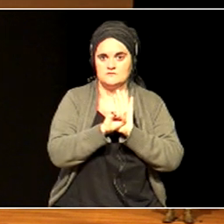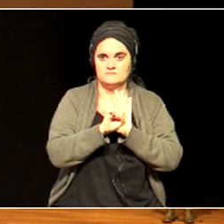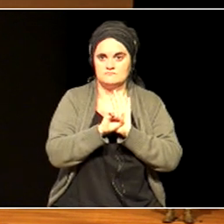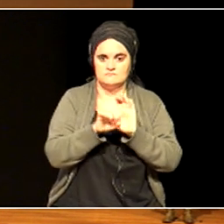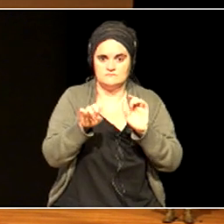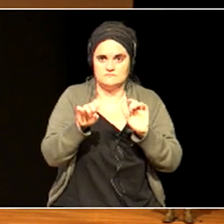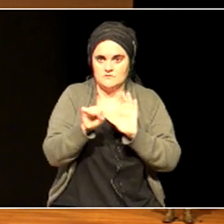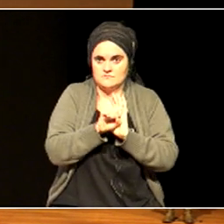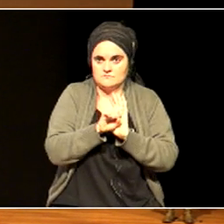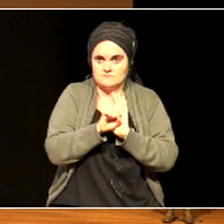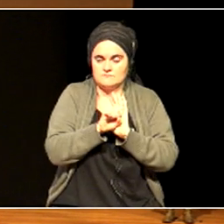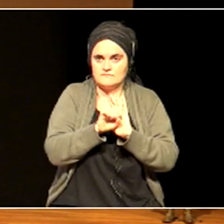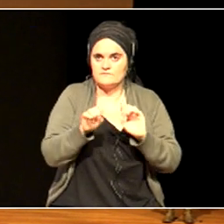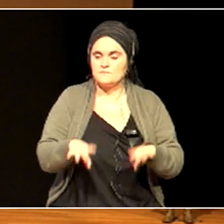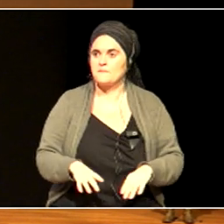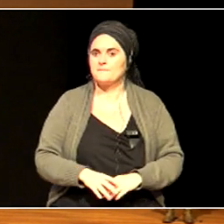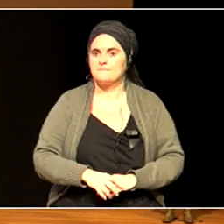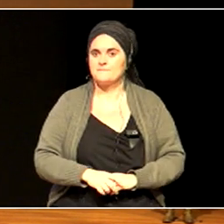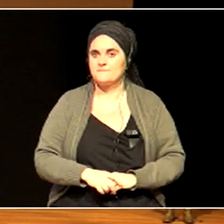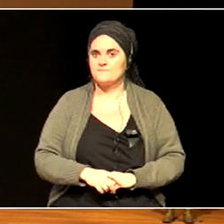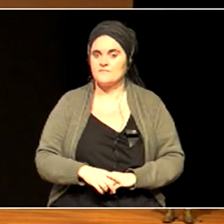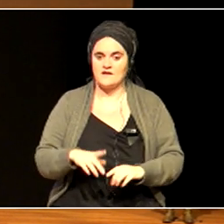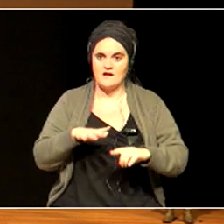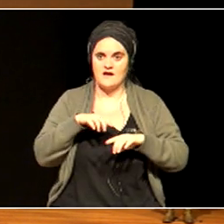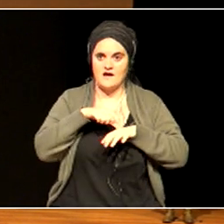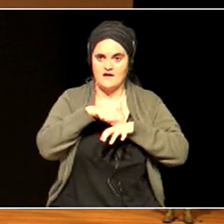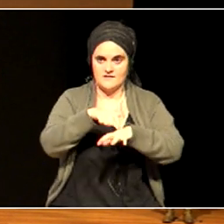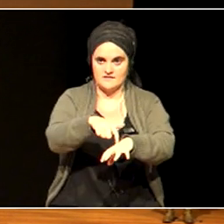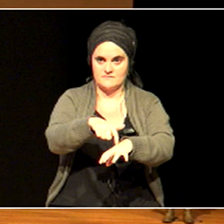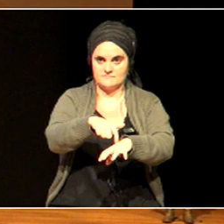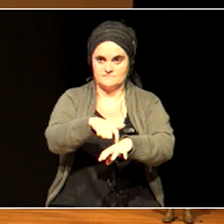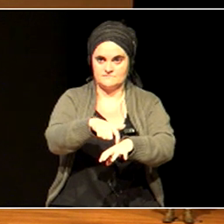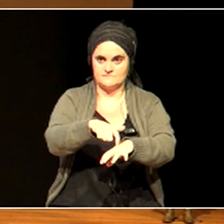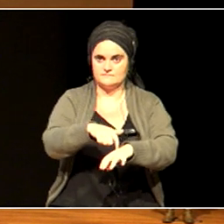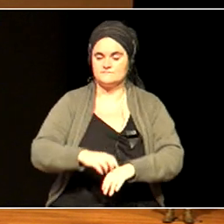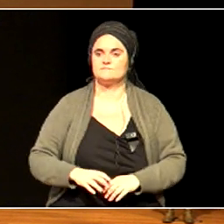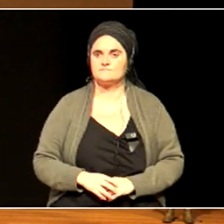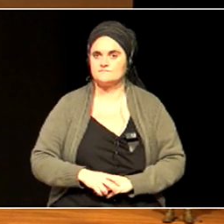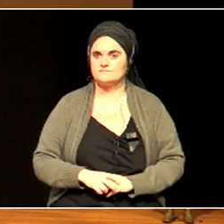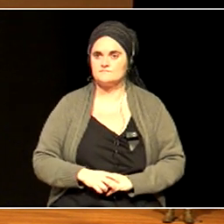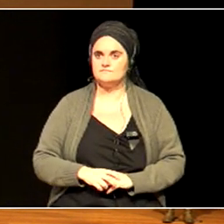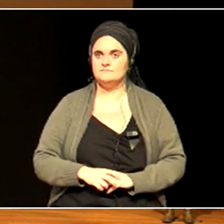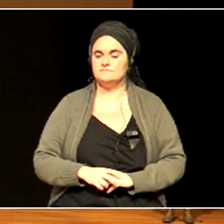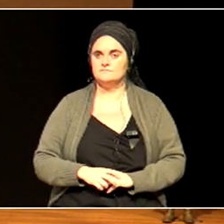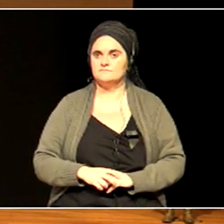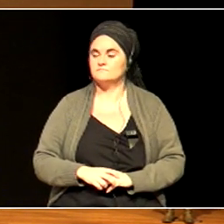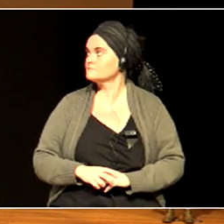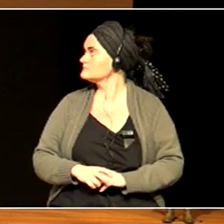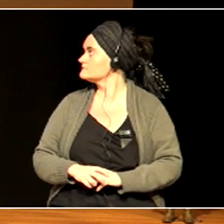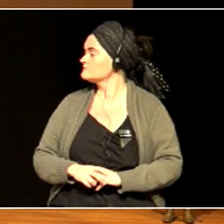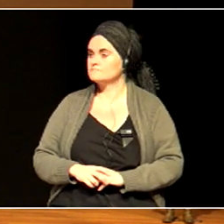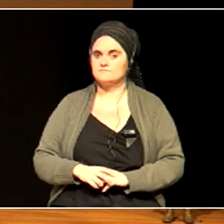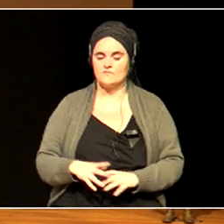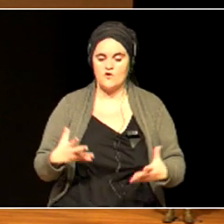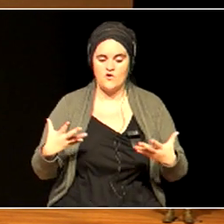The spider, with its children, its